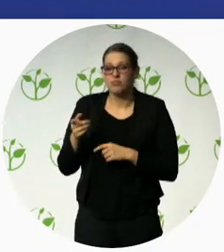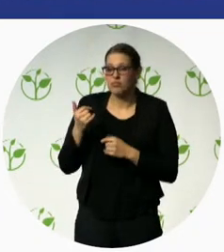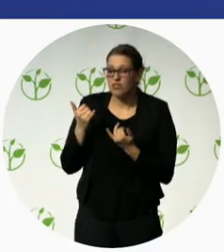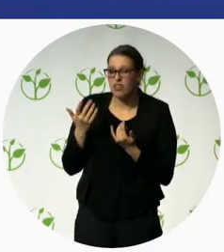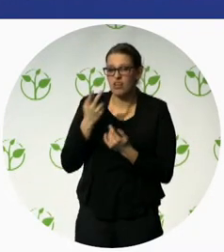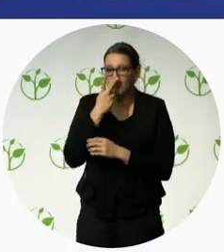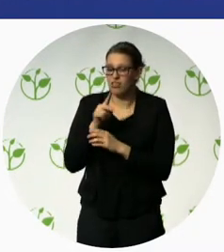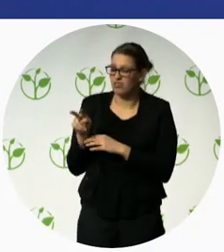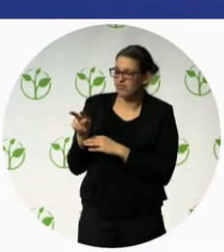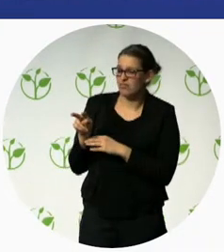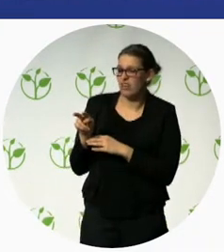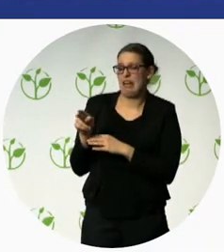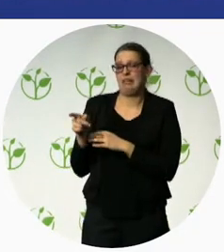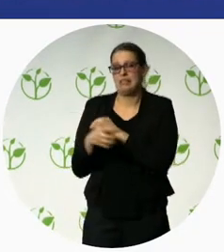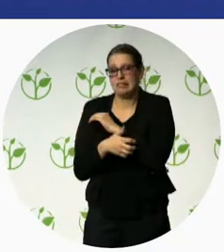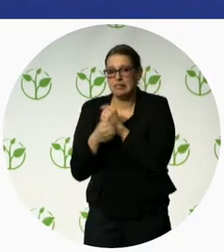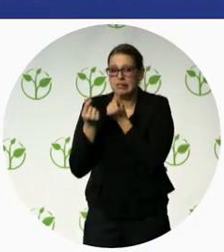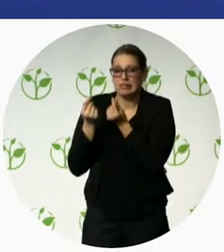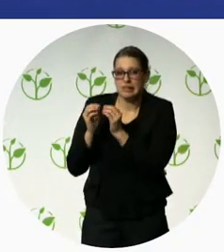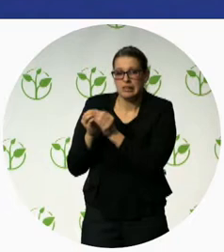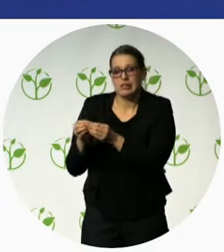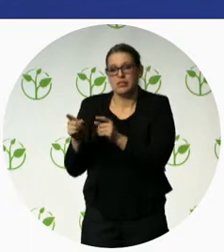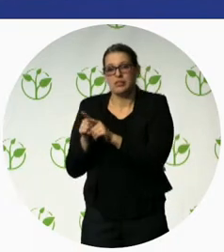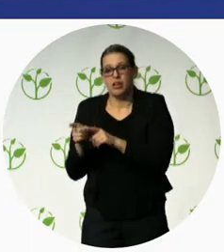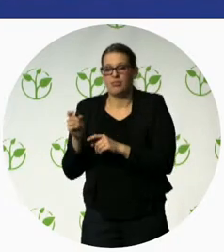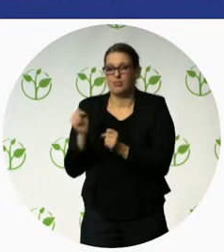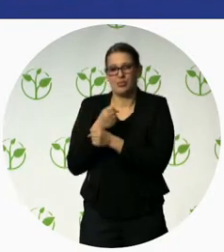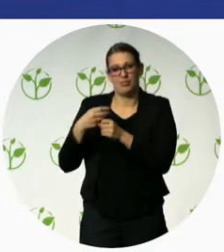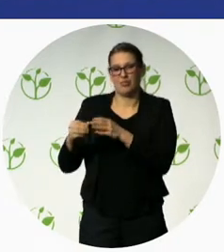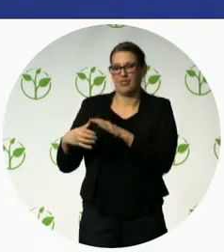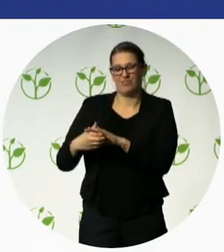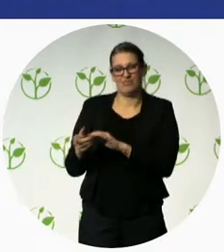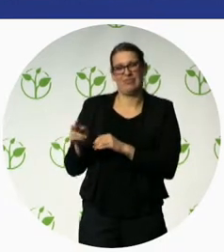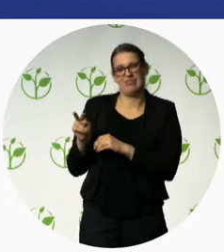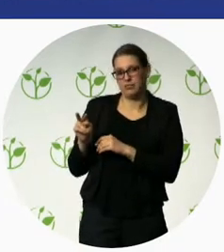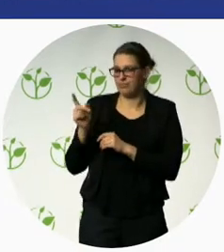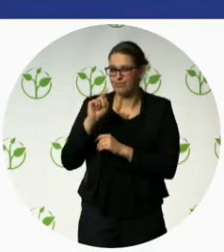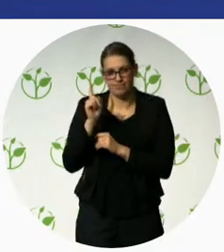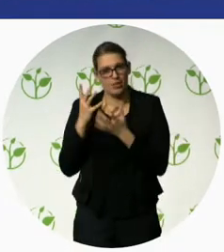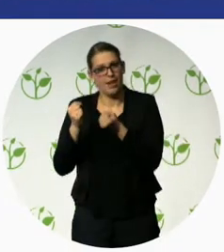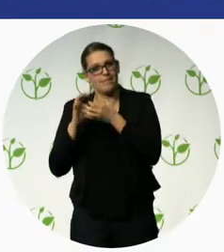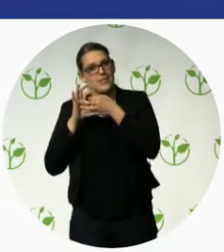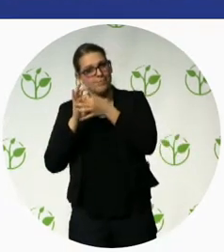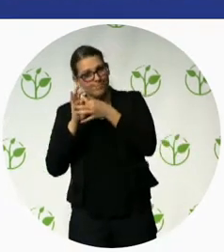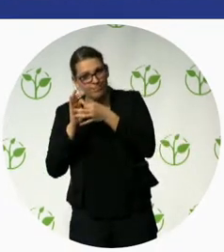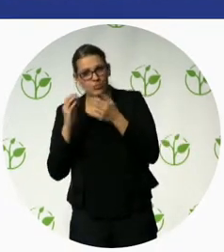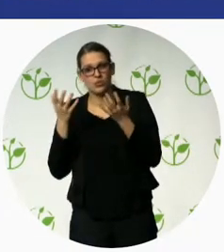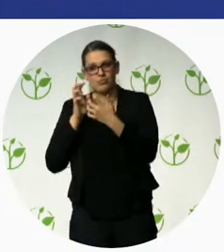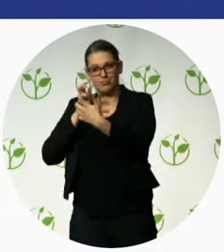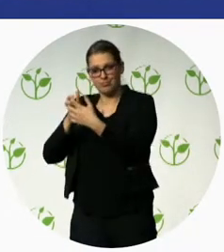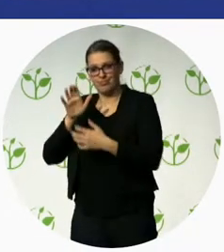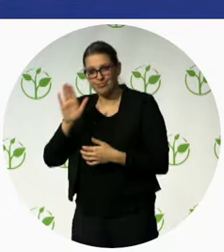why we need this is because of our religious needs and our social cultural needs currently the Jaipur foot is the most